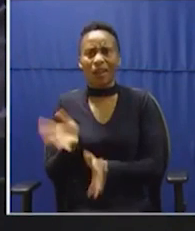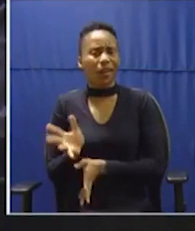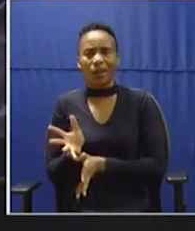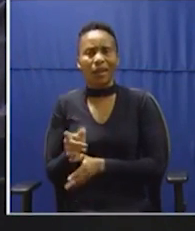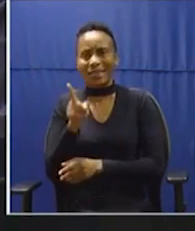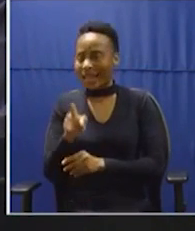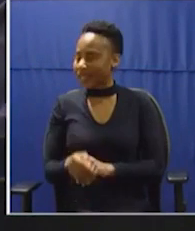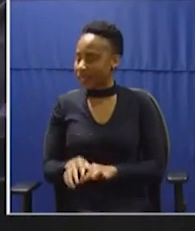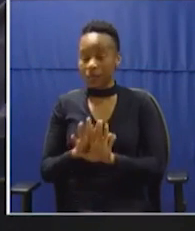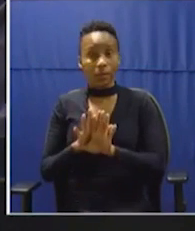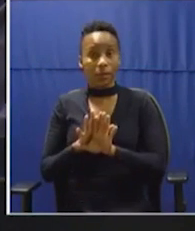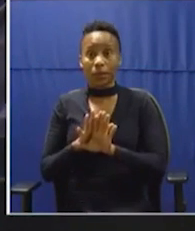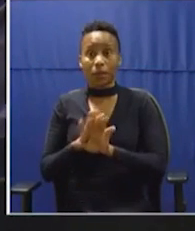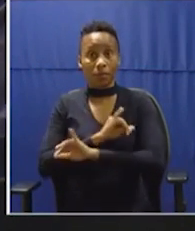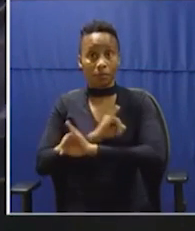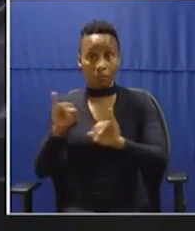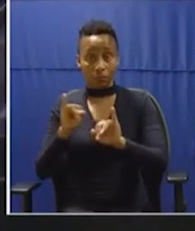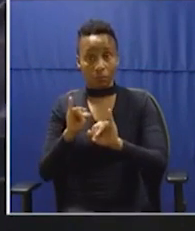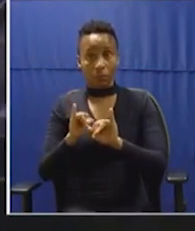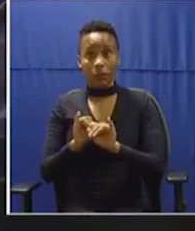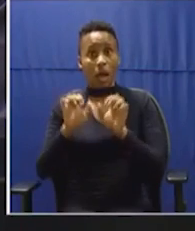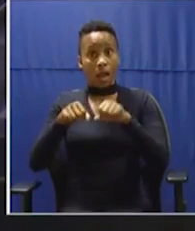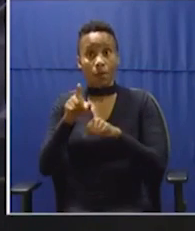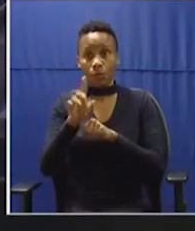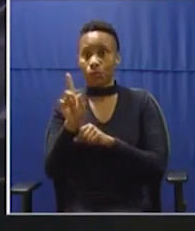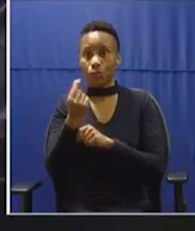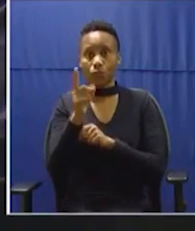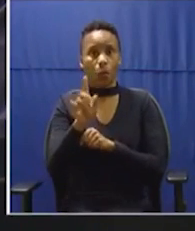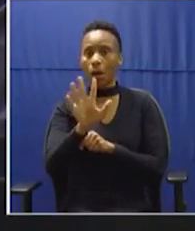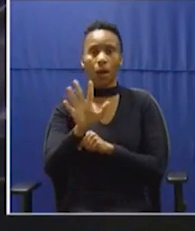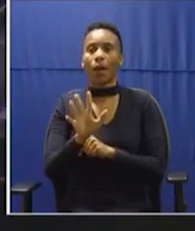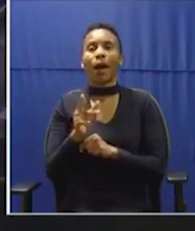that is completely out of order, Honourable Member, and I want you to withdraw that remark.